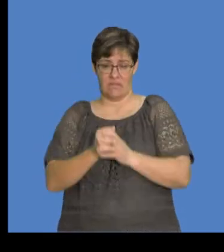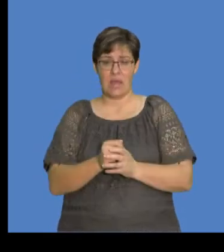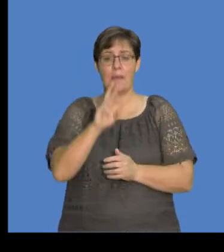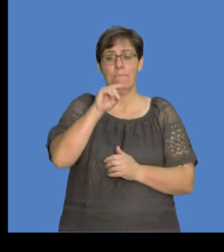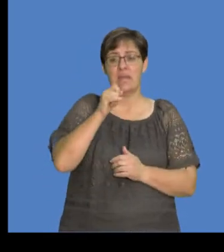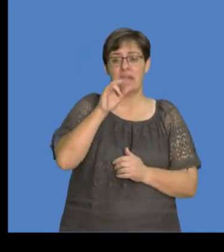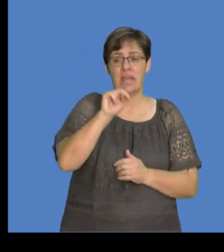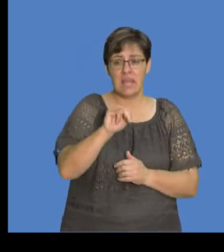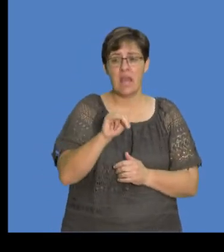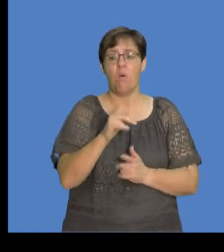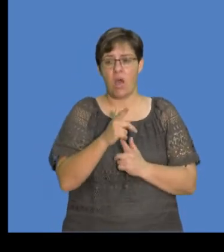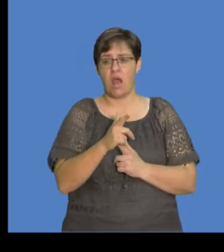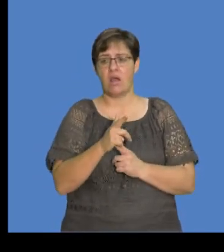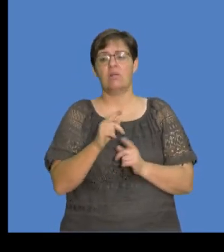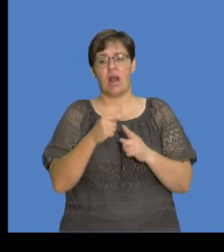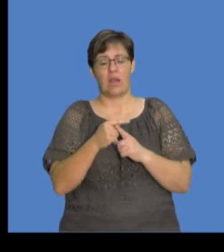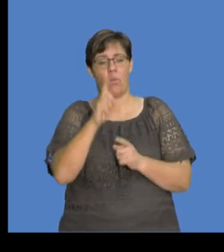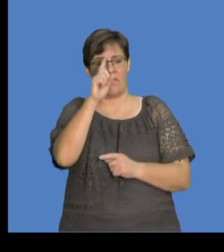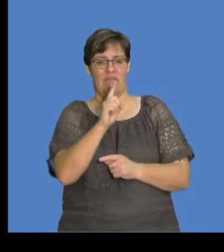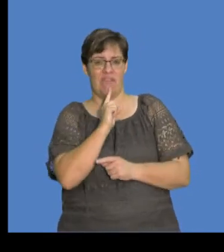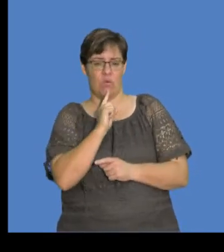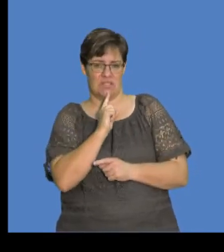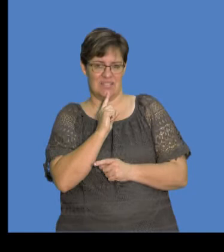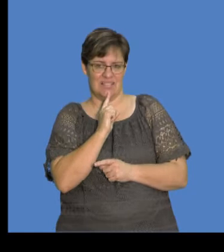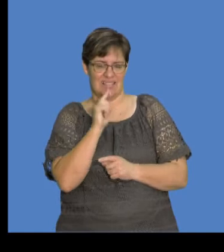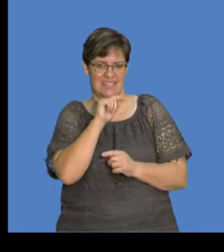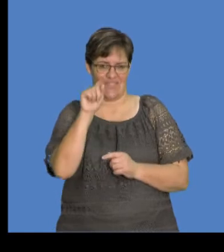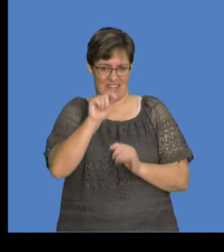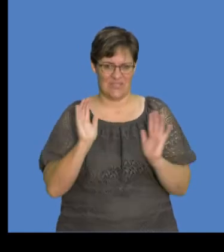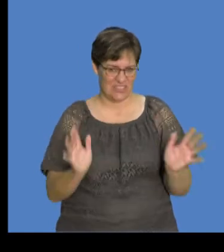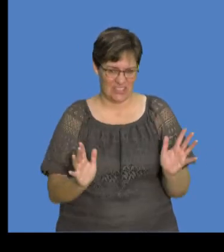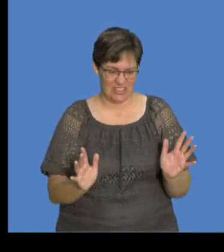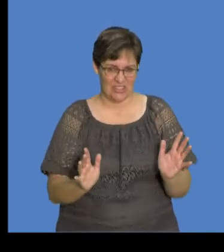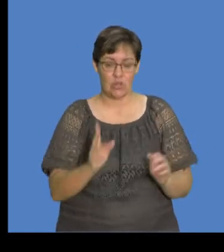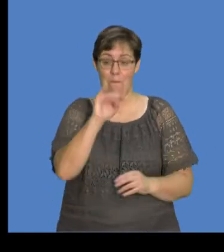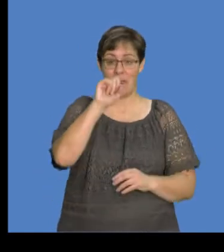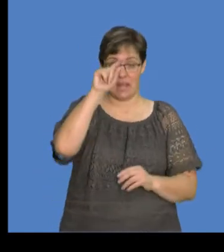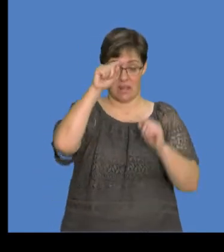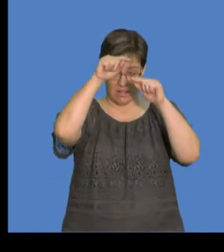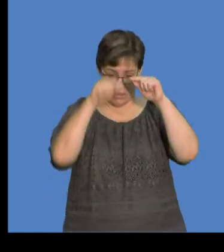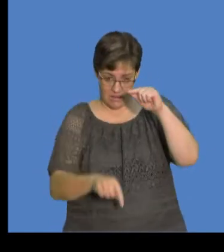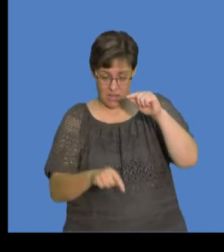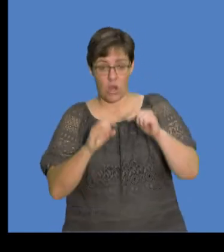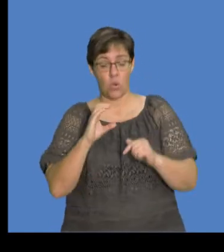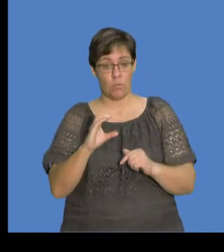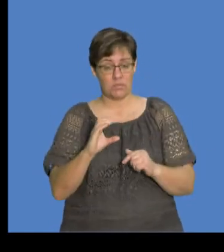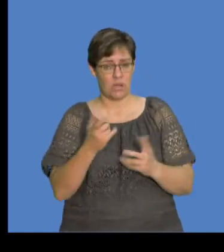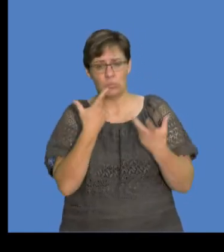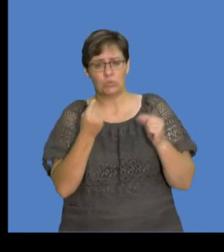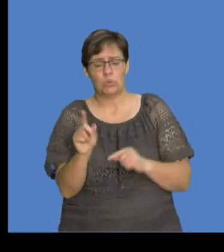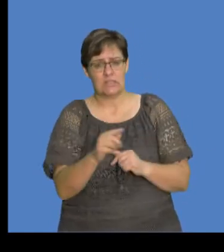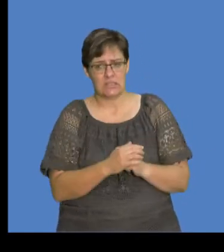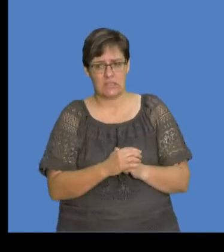big number, while a millicoulomb, we're actually dividing by 1,000. In other words, to move from millicoulomb